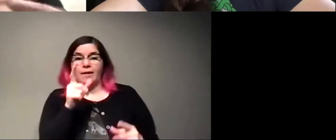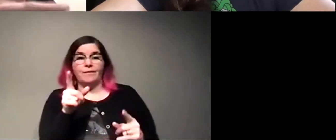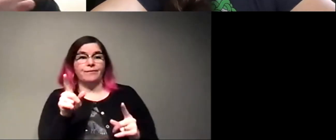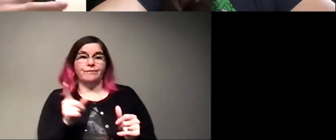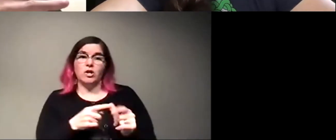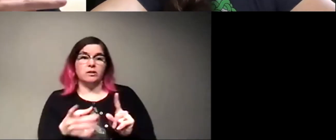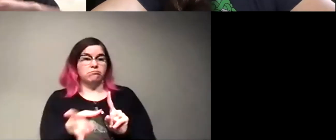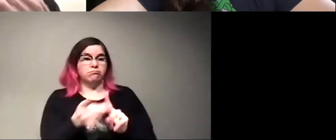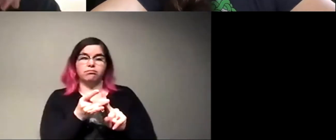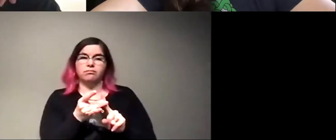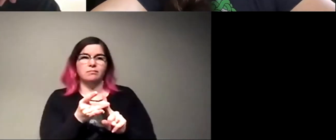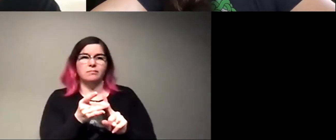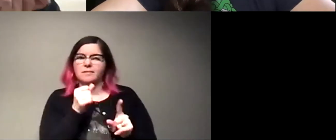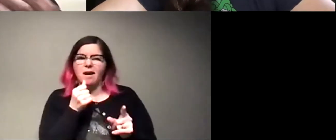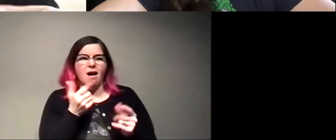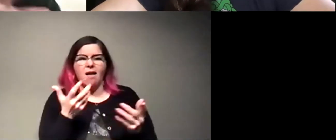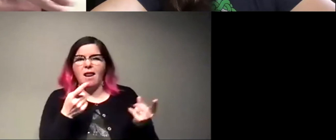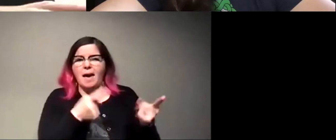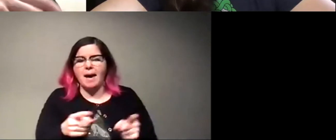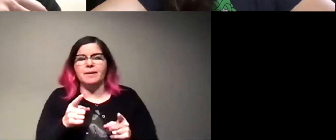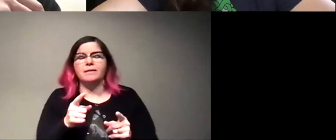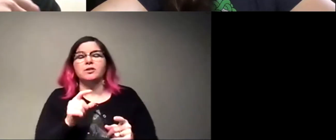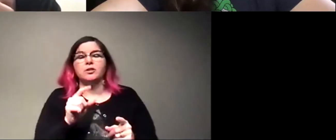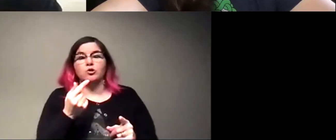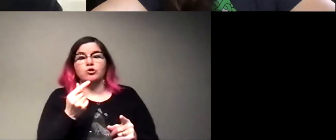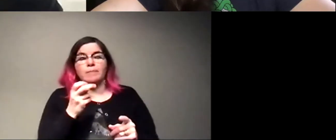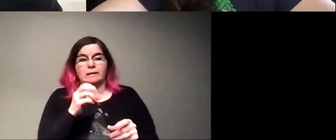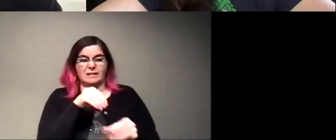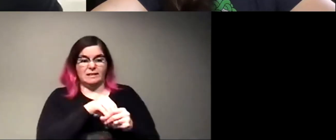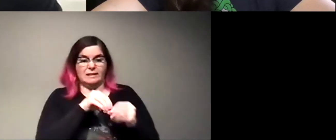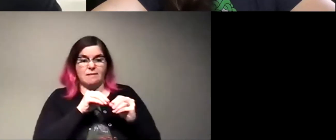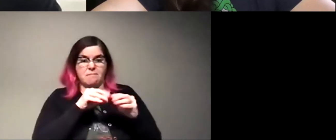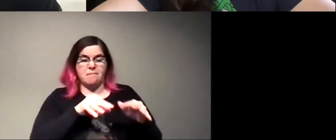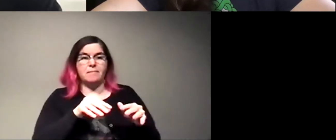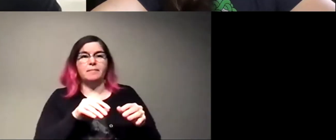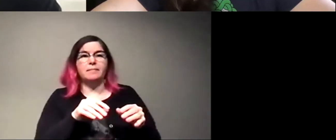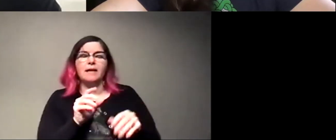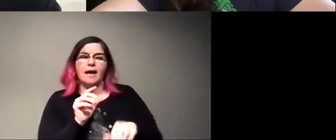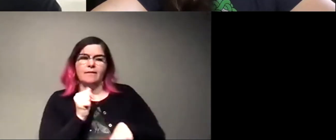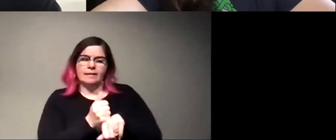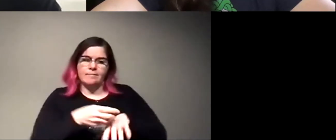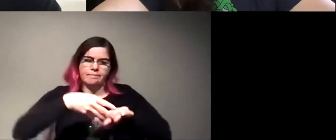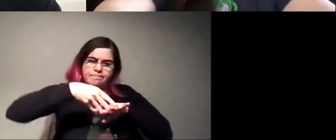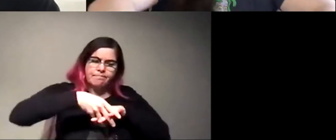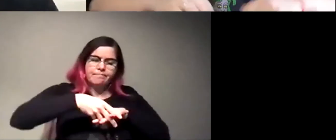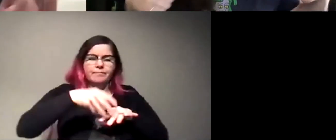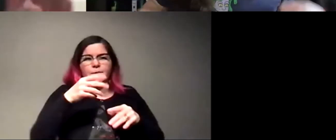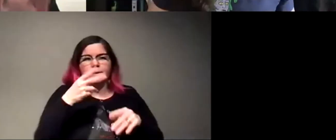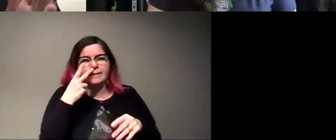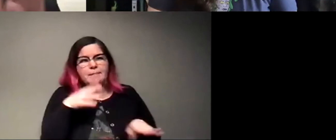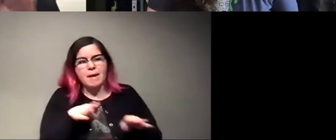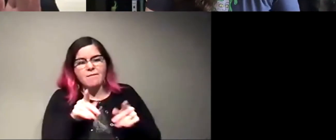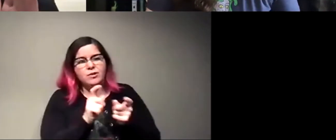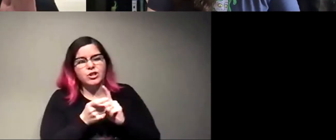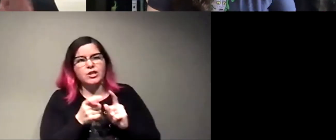there's not a whole lot going on. So once it germinates and it's inside, it's kind of getting established and you start to see behavioral changes